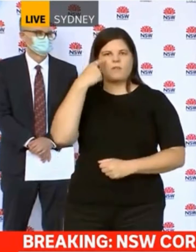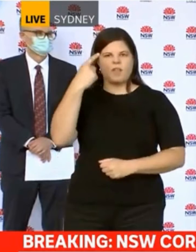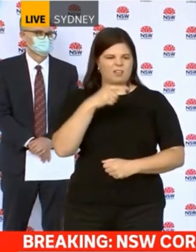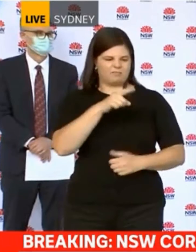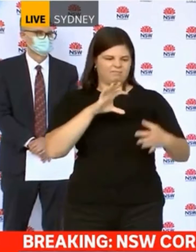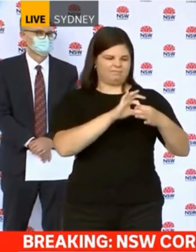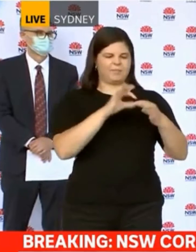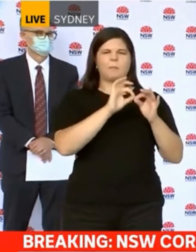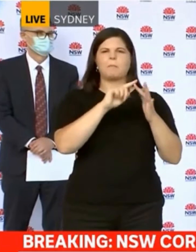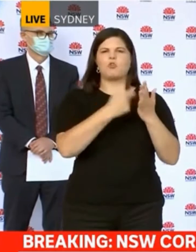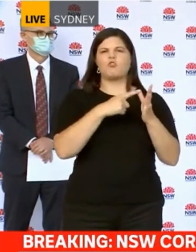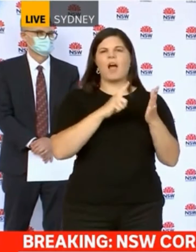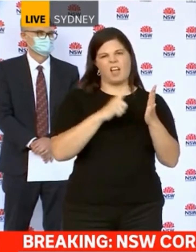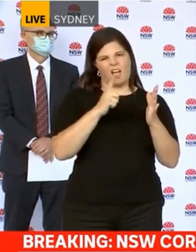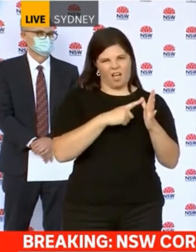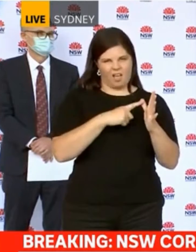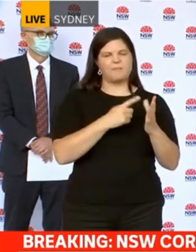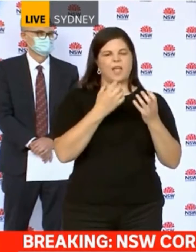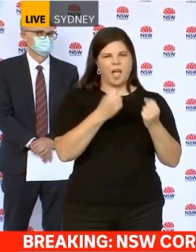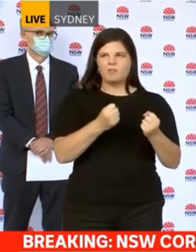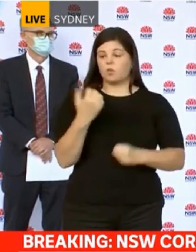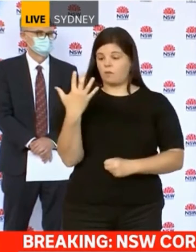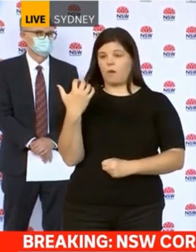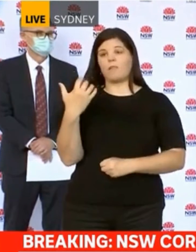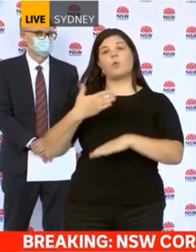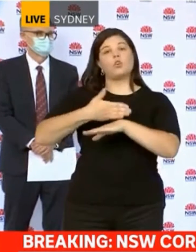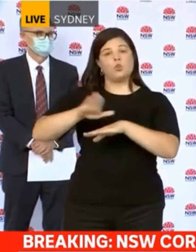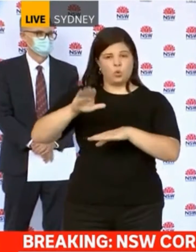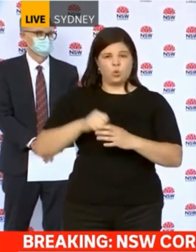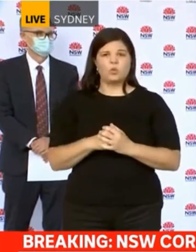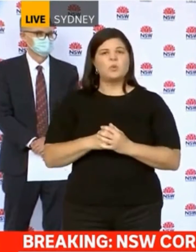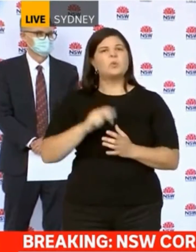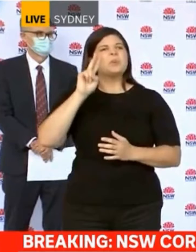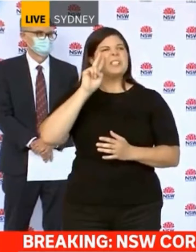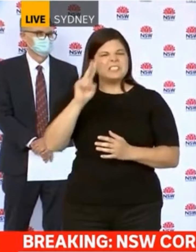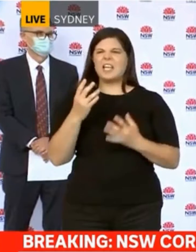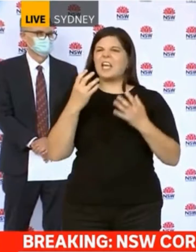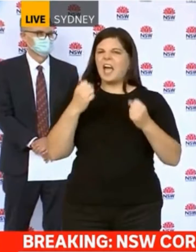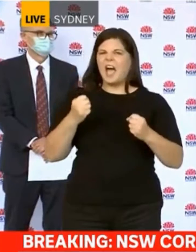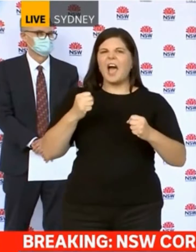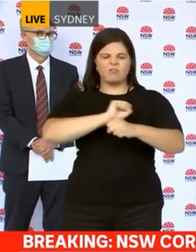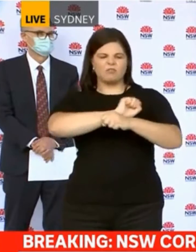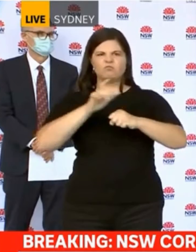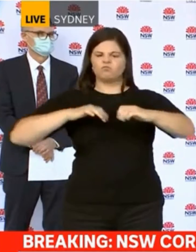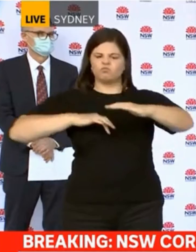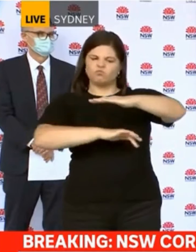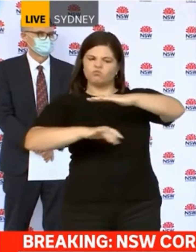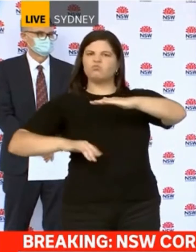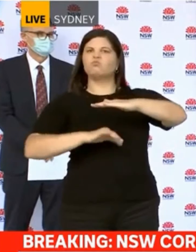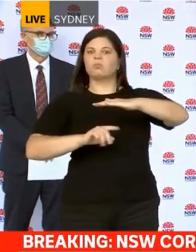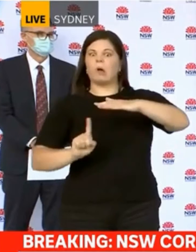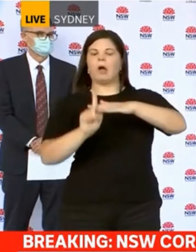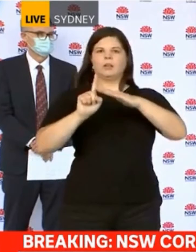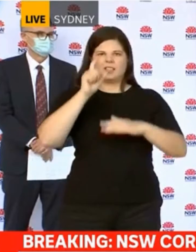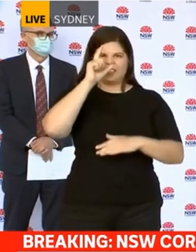to the Borrella cluster. So as we see the disease is still bumbling along in the community and we need to be vigilant about